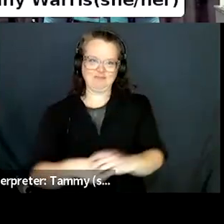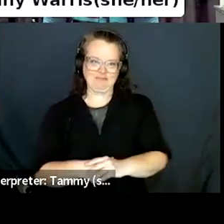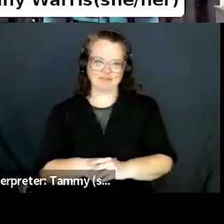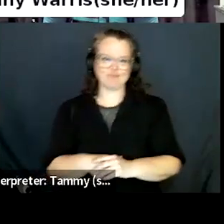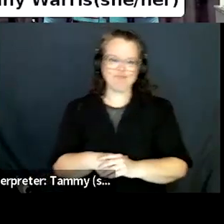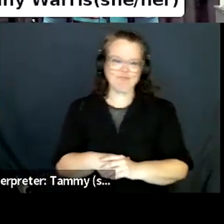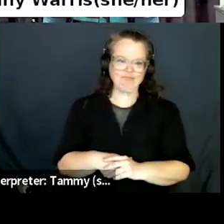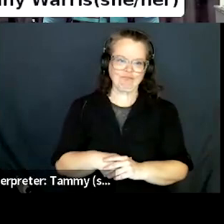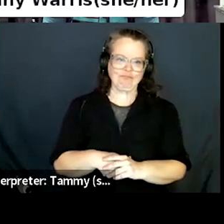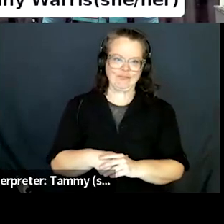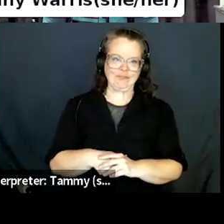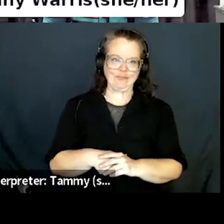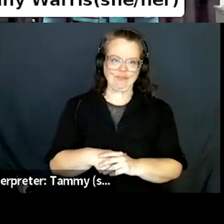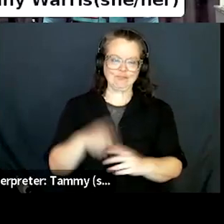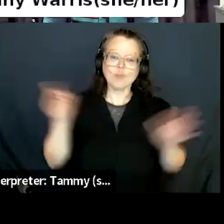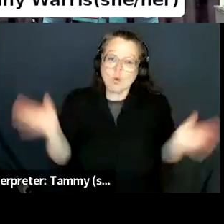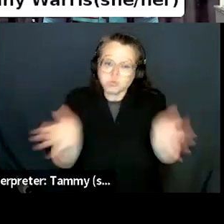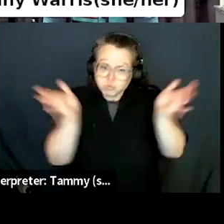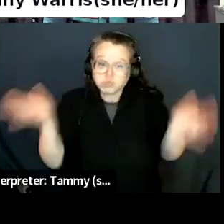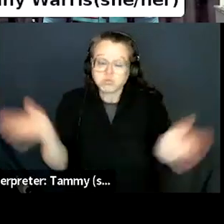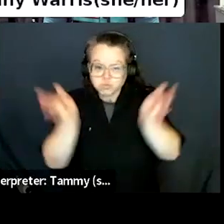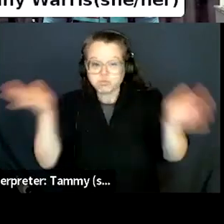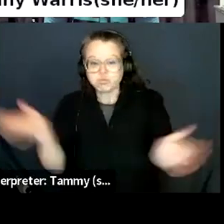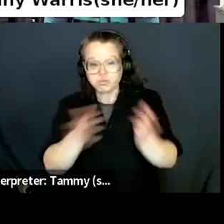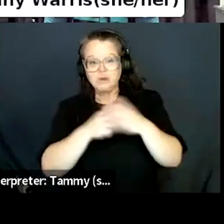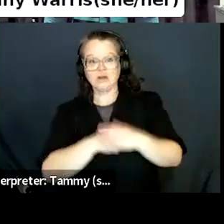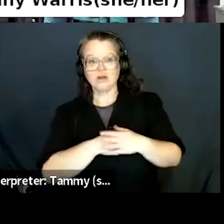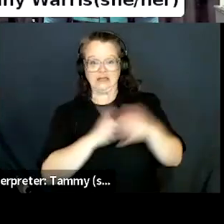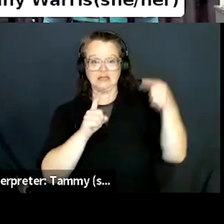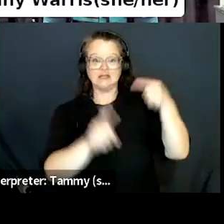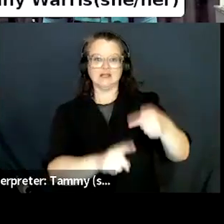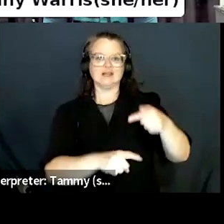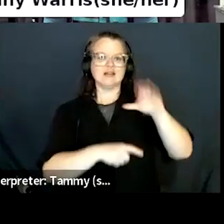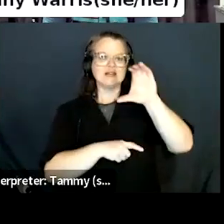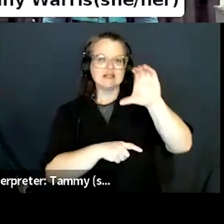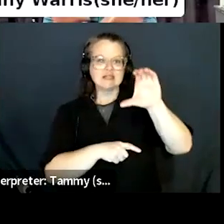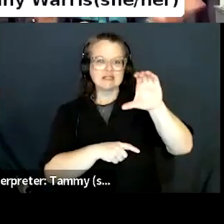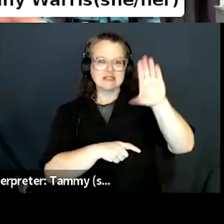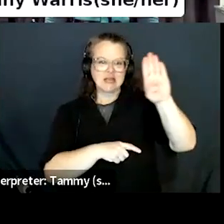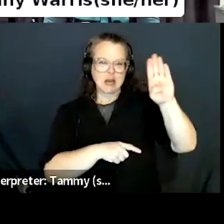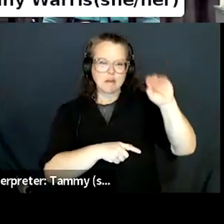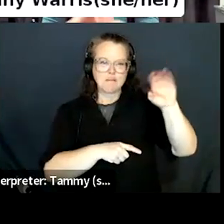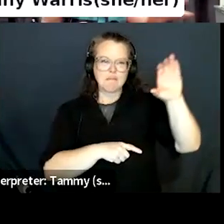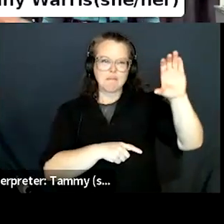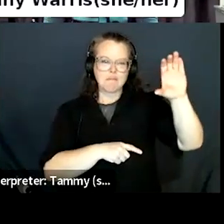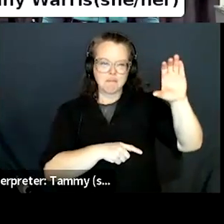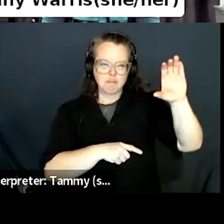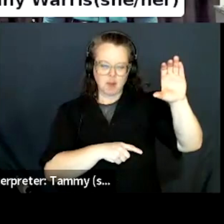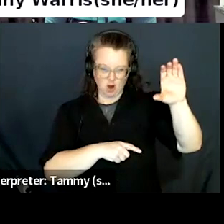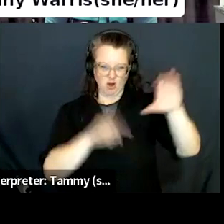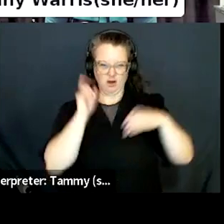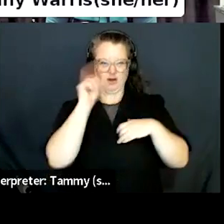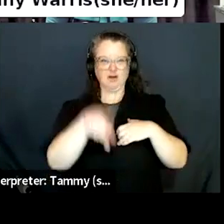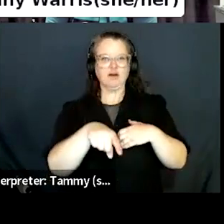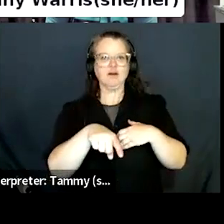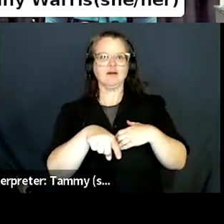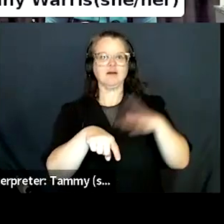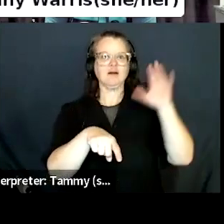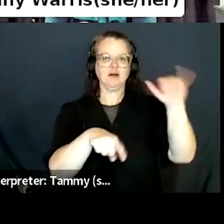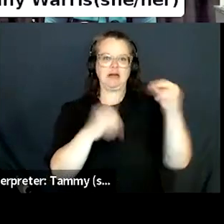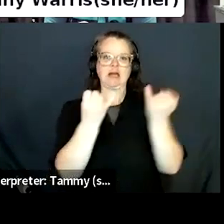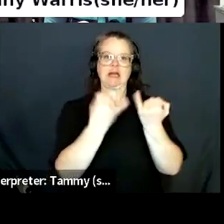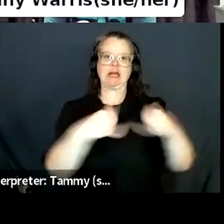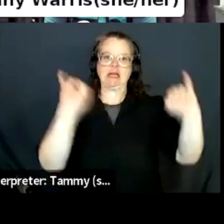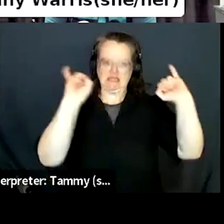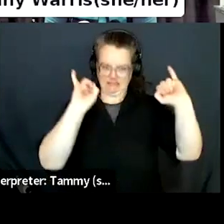collaboration, but, uh, CEBA, Canadian Independent Booksellers Association. If anybody that's on here or is watching it is not a member